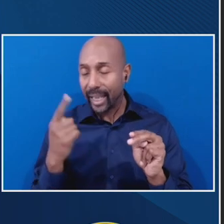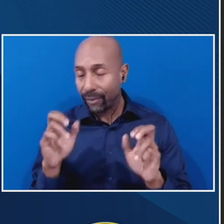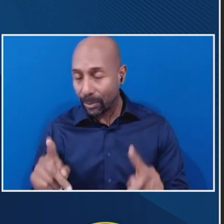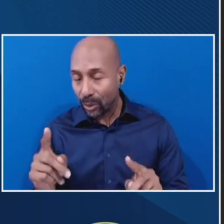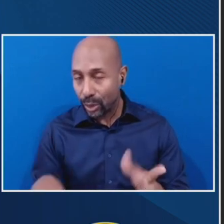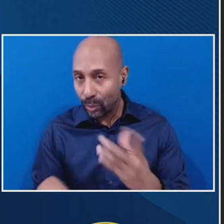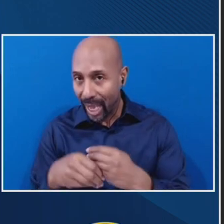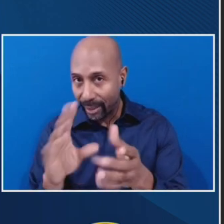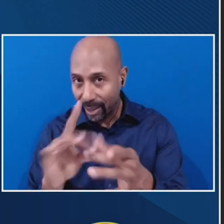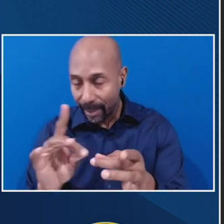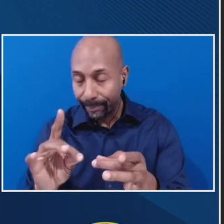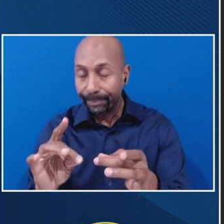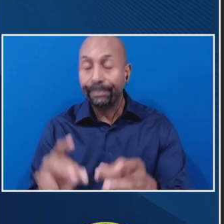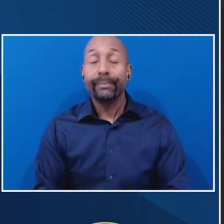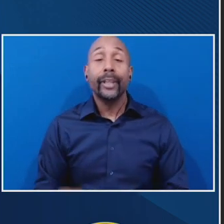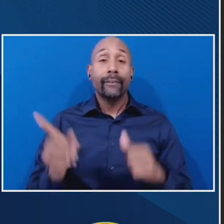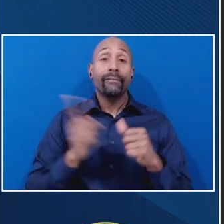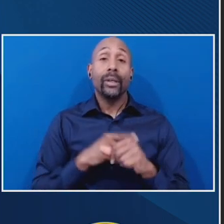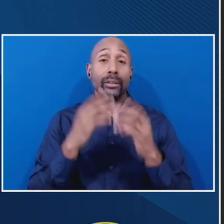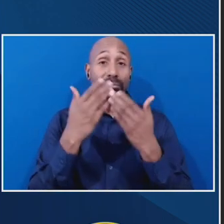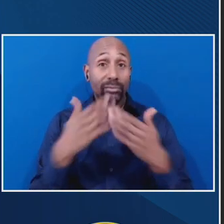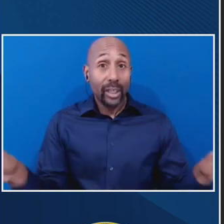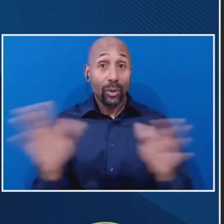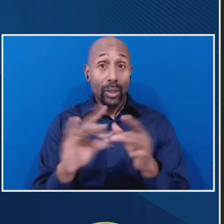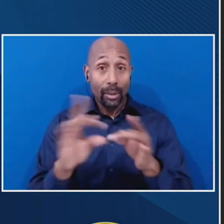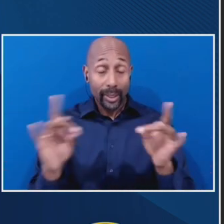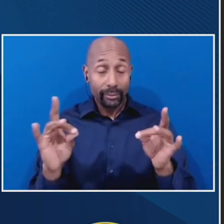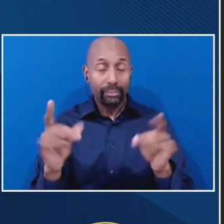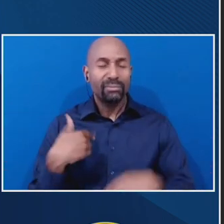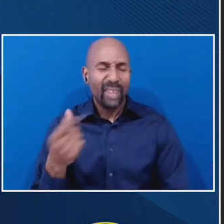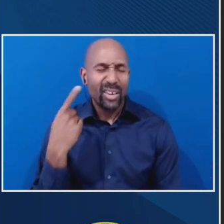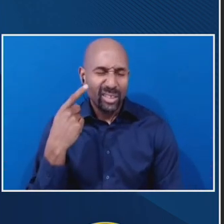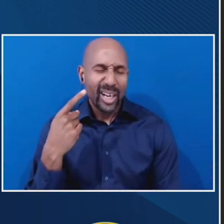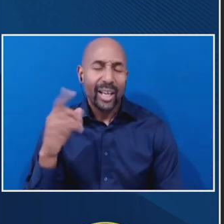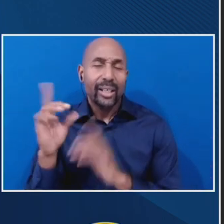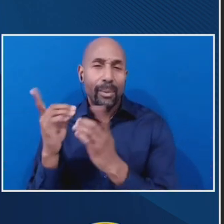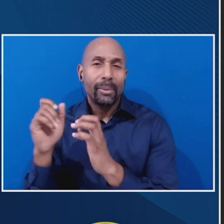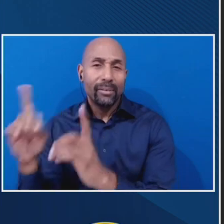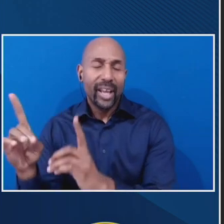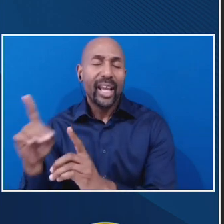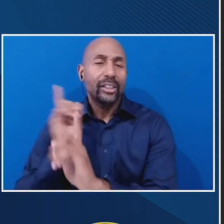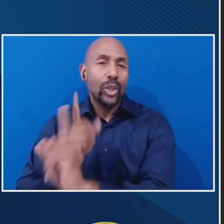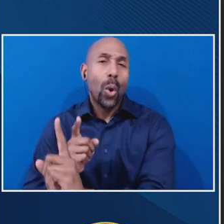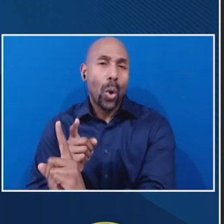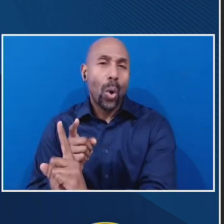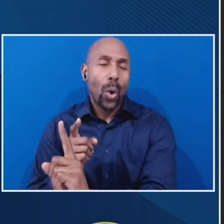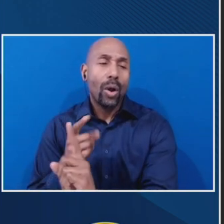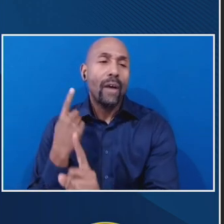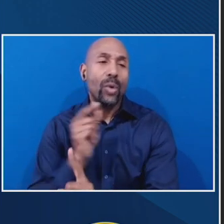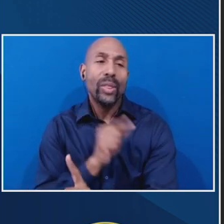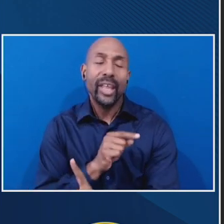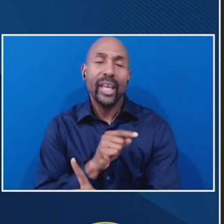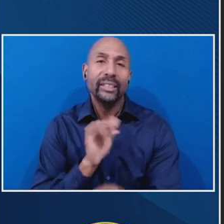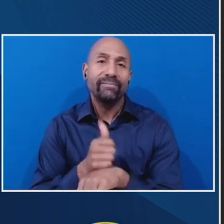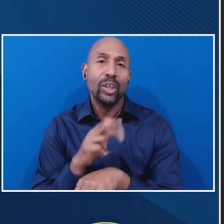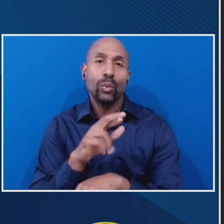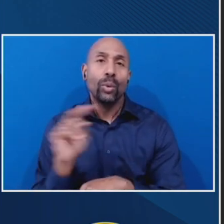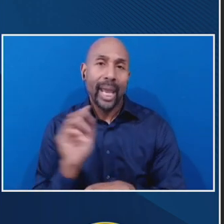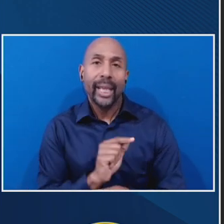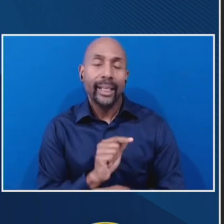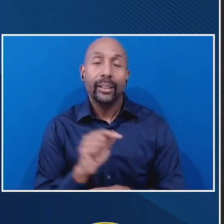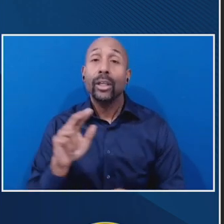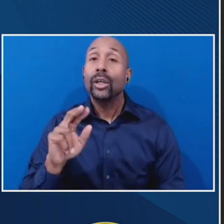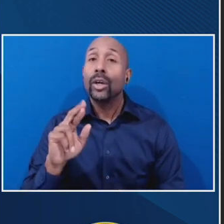I think, um, I understand that the department's goal with this rulemaking, um, related to RCT4 is, uh, simplicity.